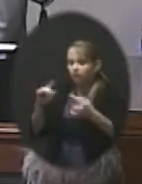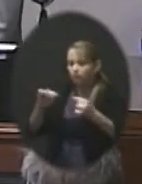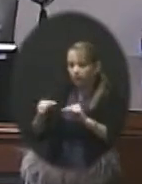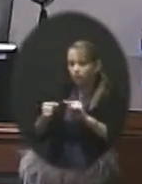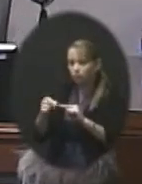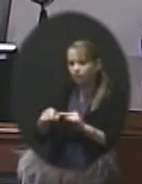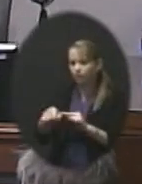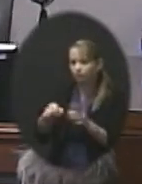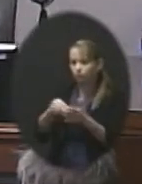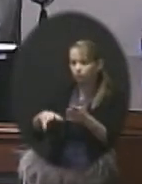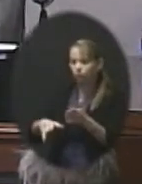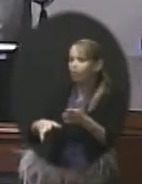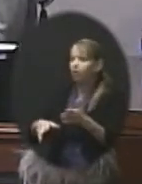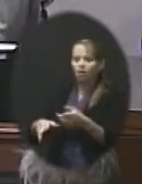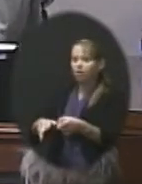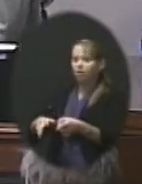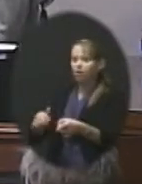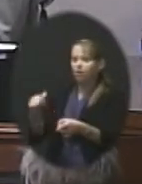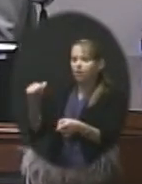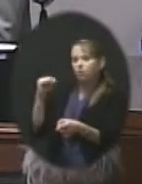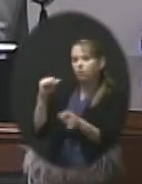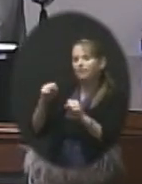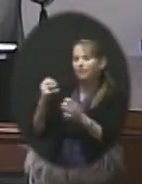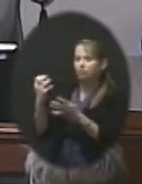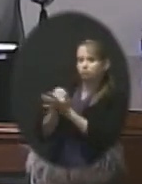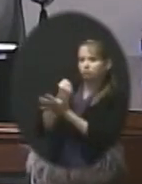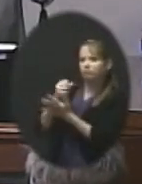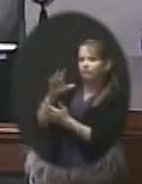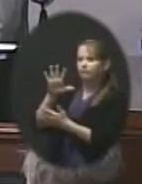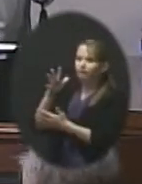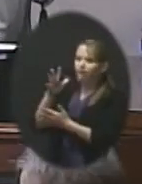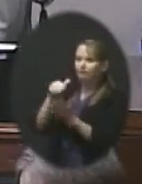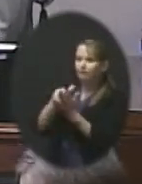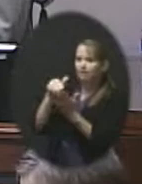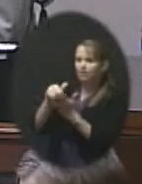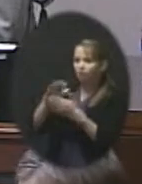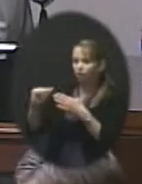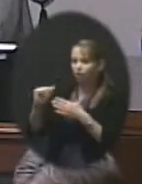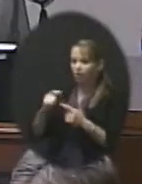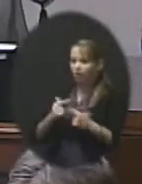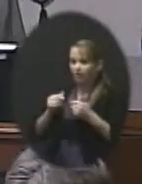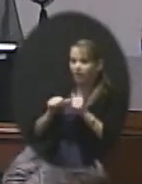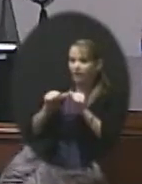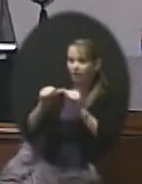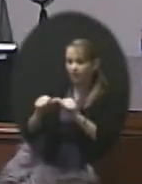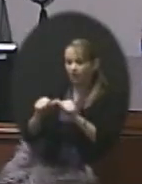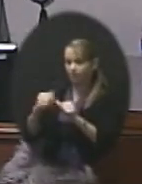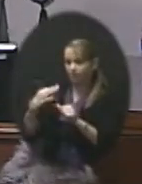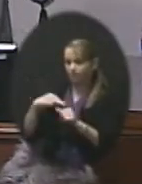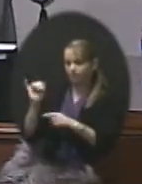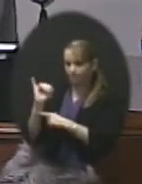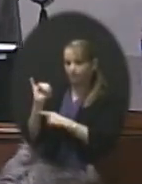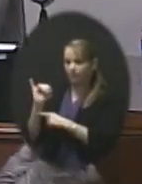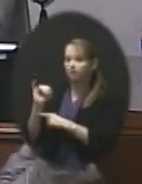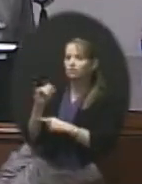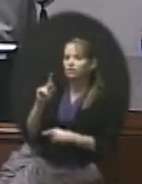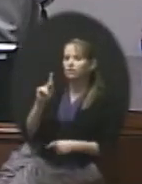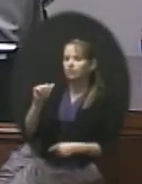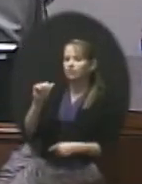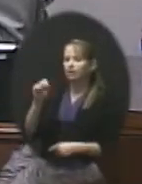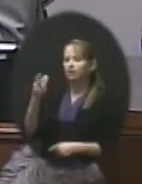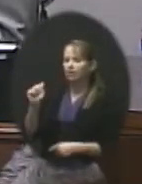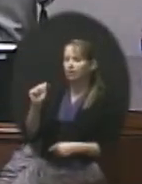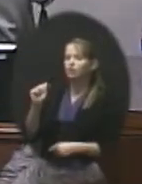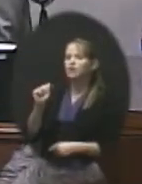they would not have the benefit of that $5 million lifetime benefit. So the Keisha catastrophic insurance policy, the end